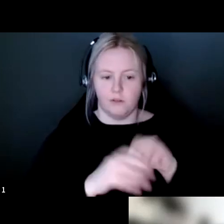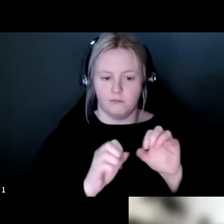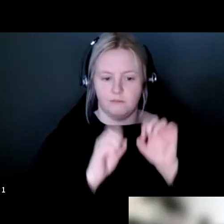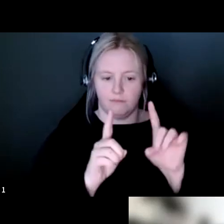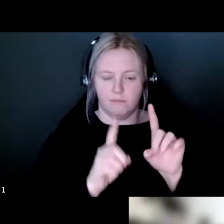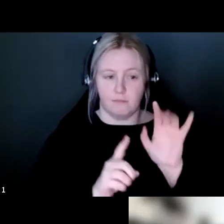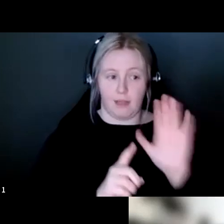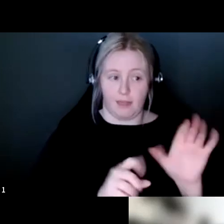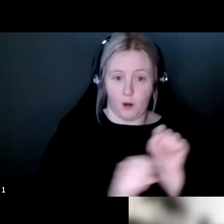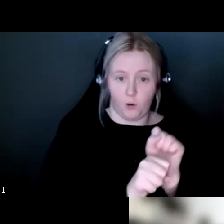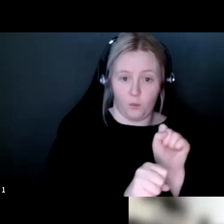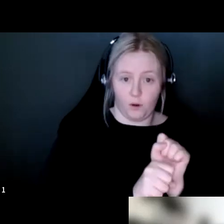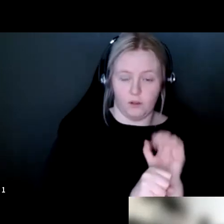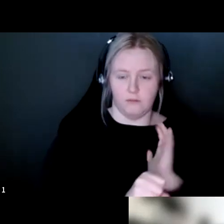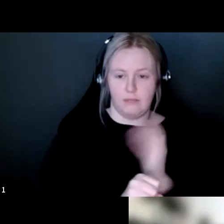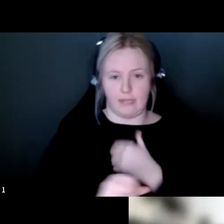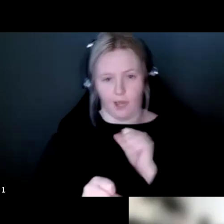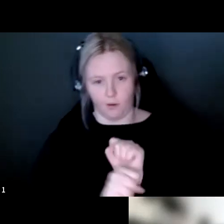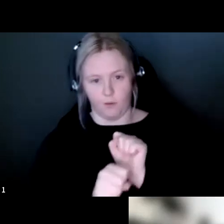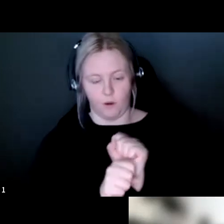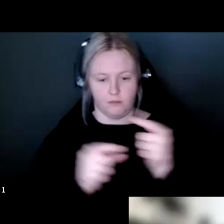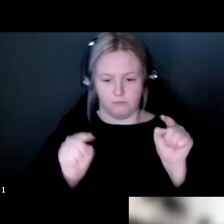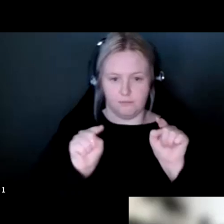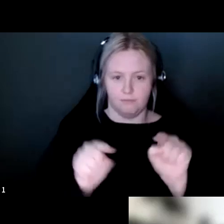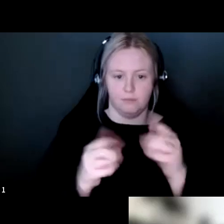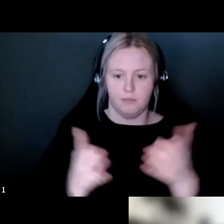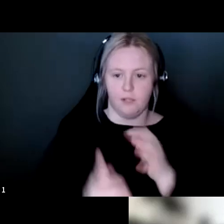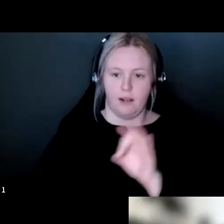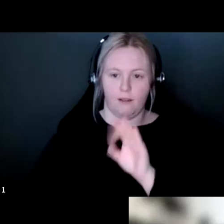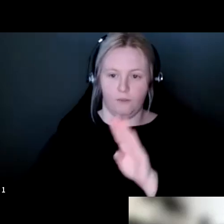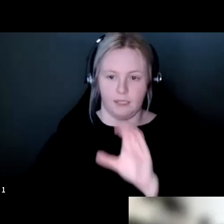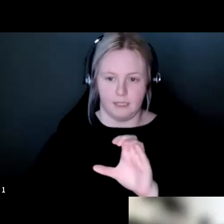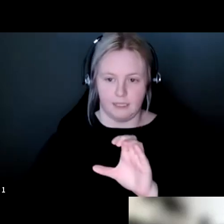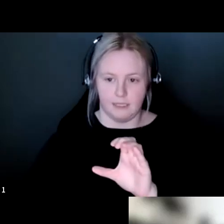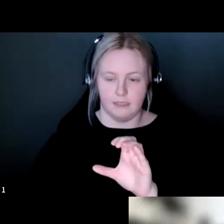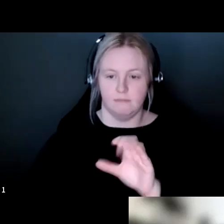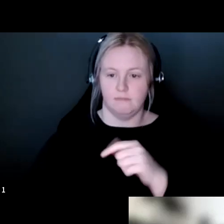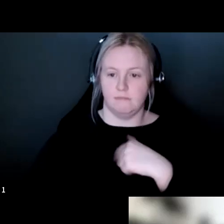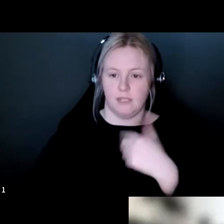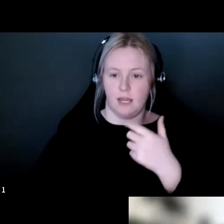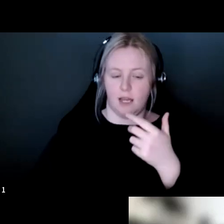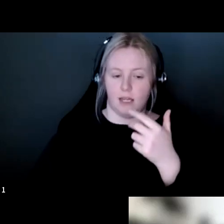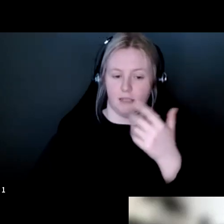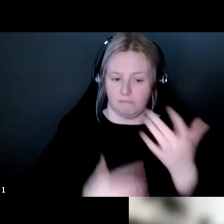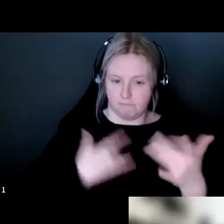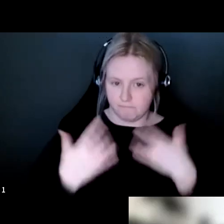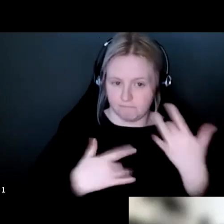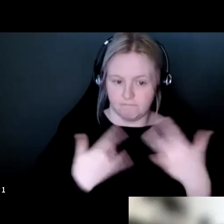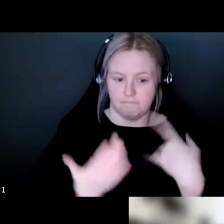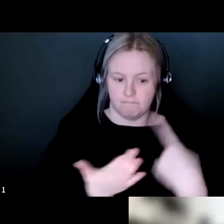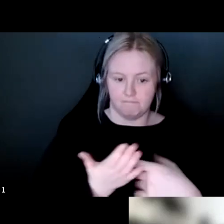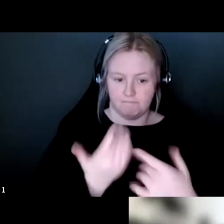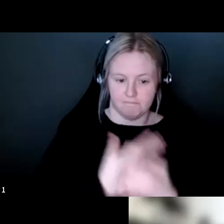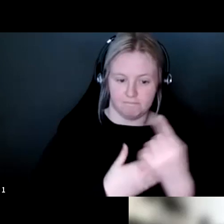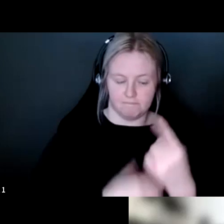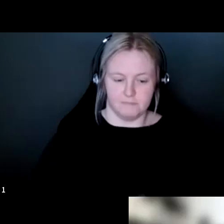the work that we're doing in mentorship at FBC, and I'm really looking forward to our discussion today. So just to give a